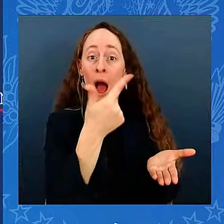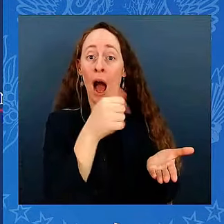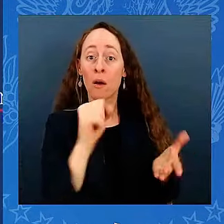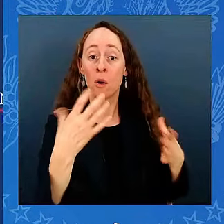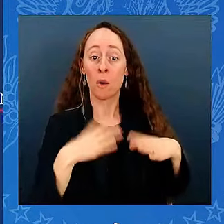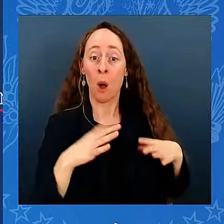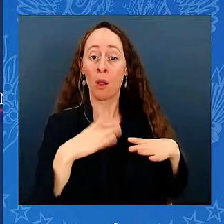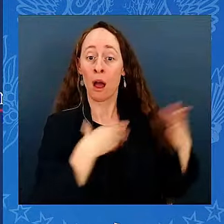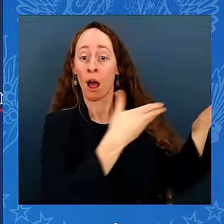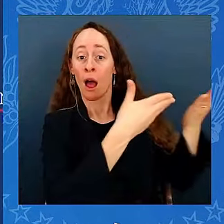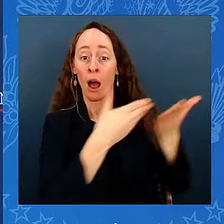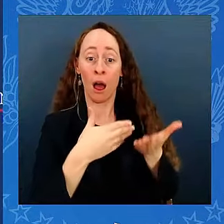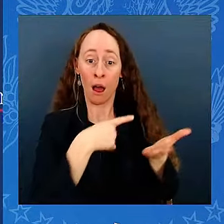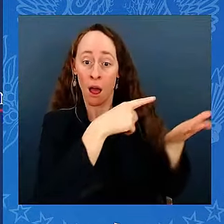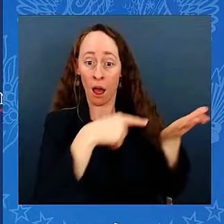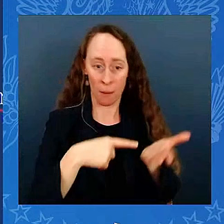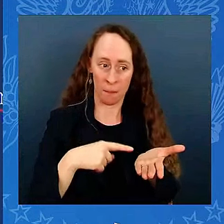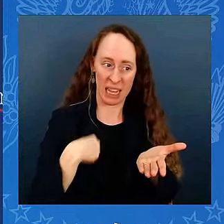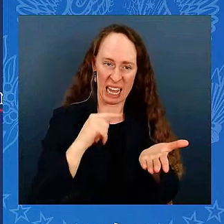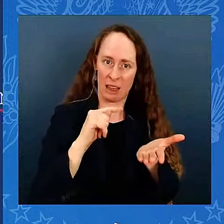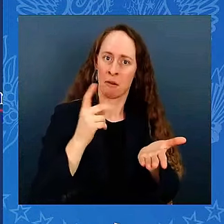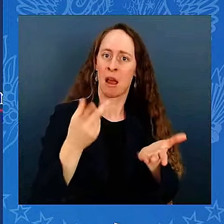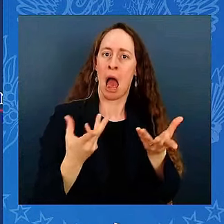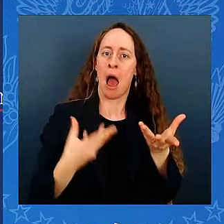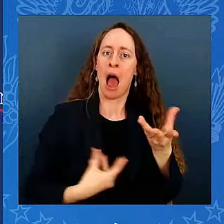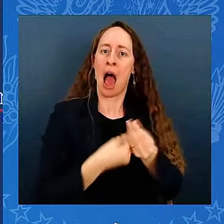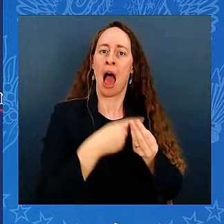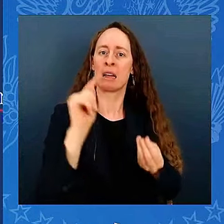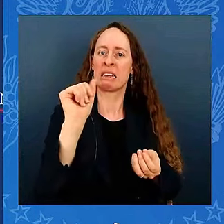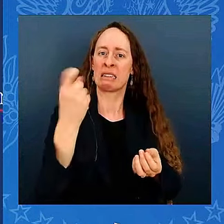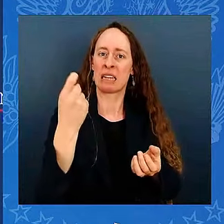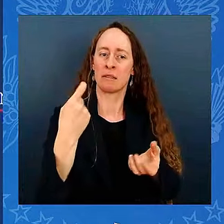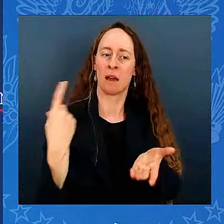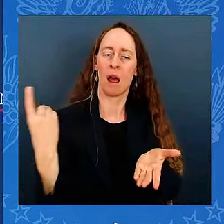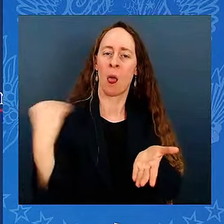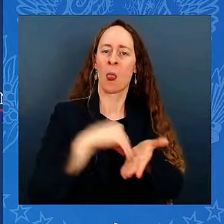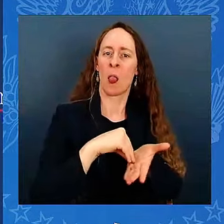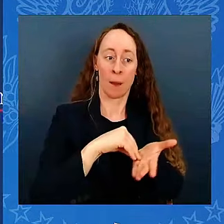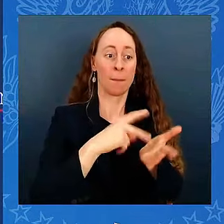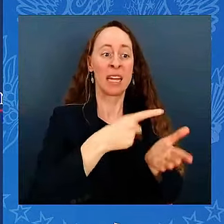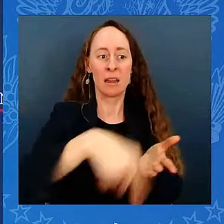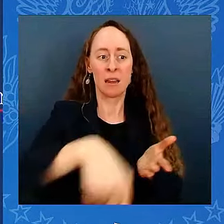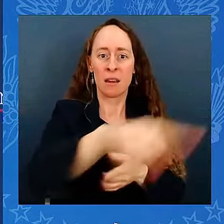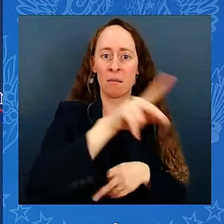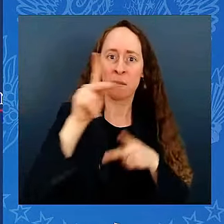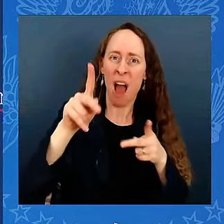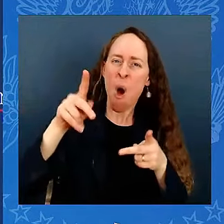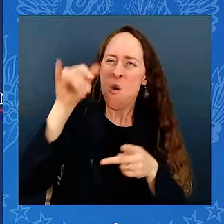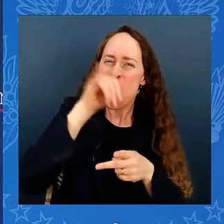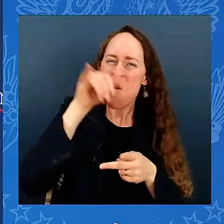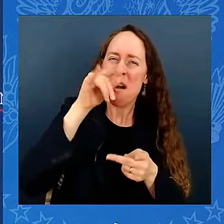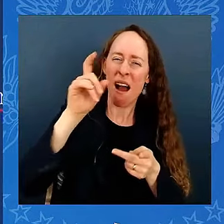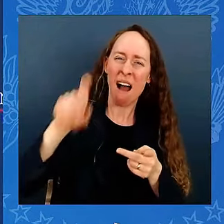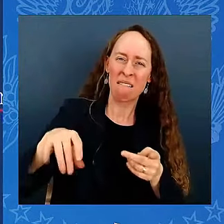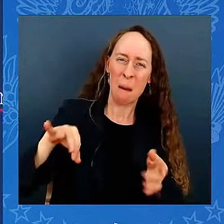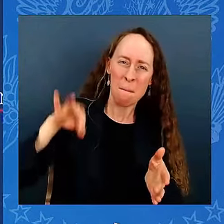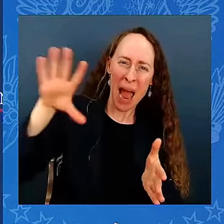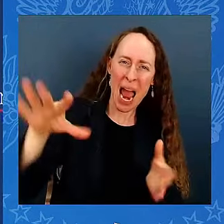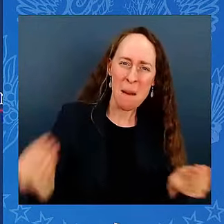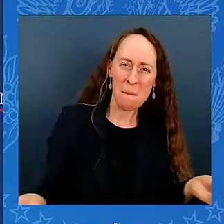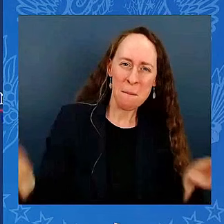average American family nearly $4,000 a year. And he and his allies say they support workers and the middle class.